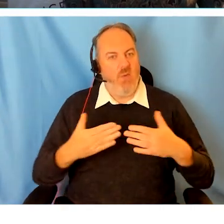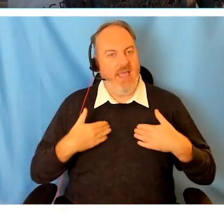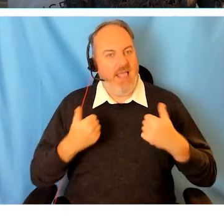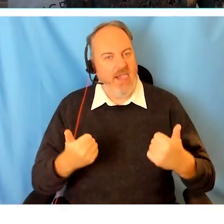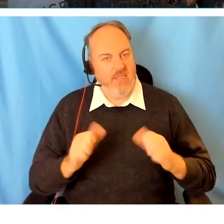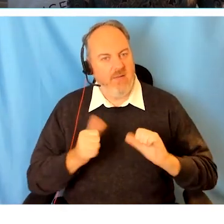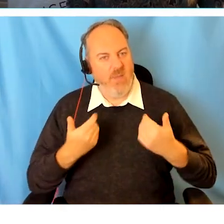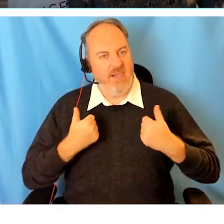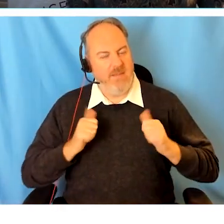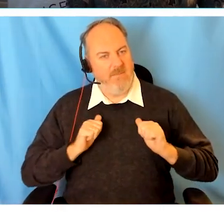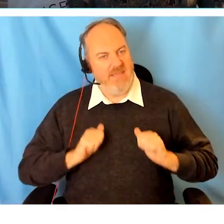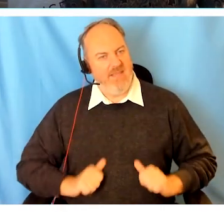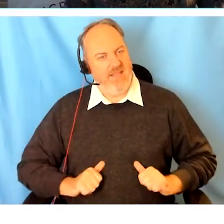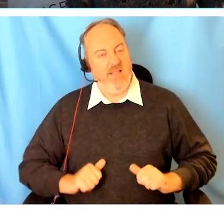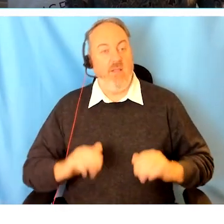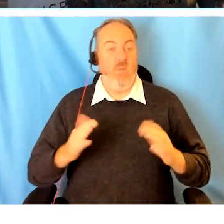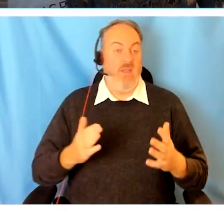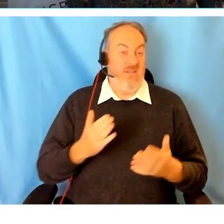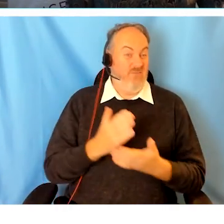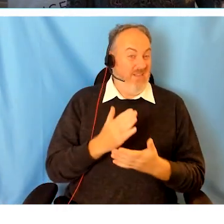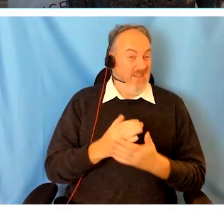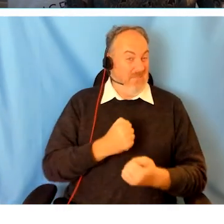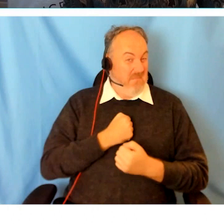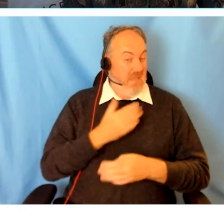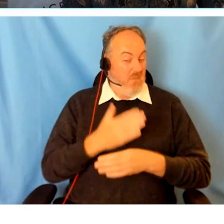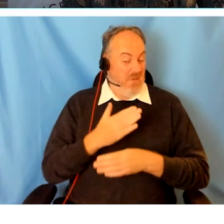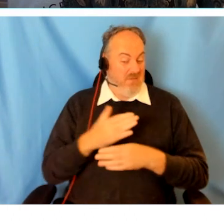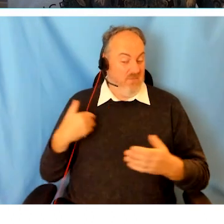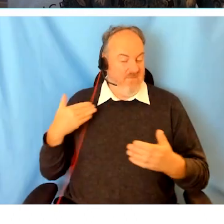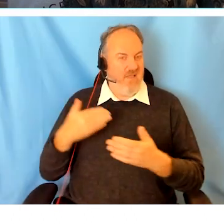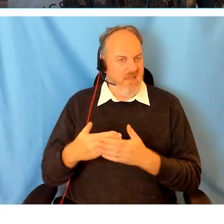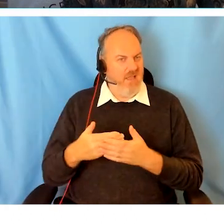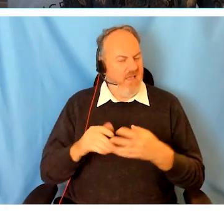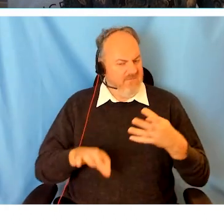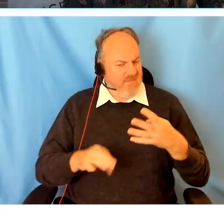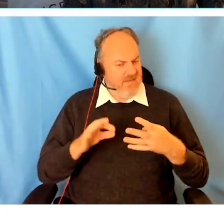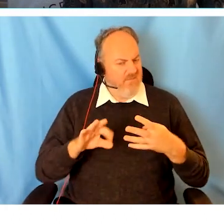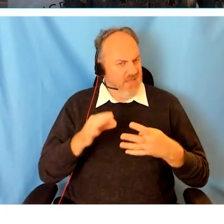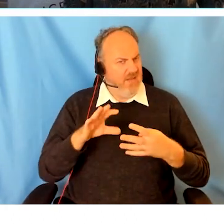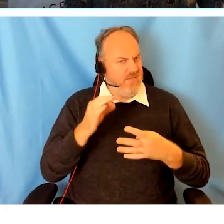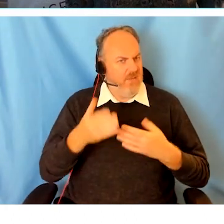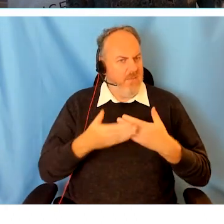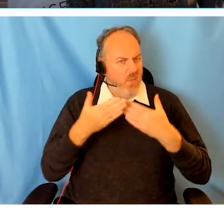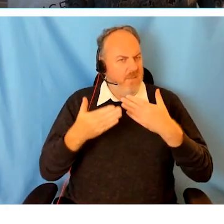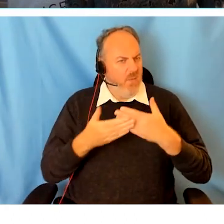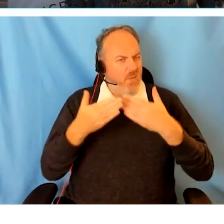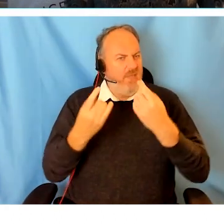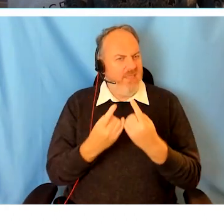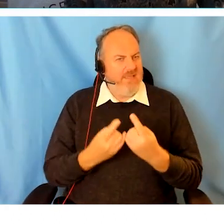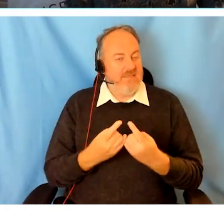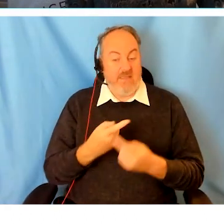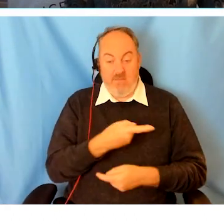In the time I've been with the Alliance, I found out a couple of important things. People want